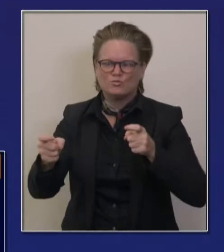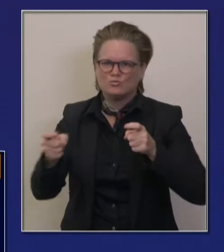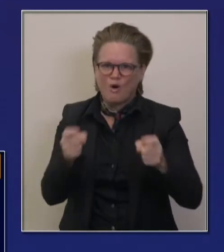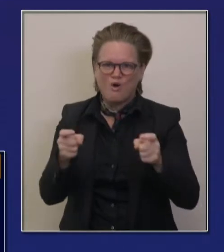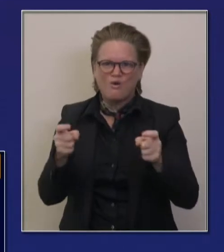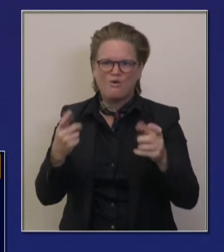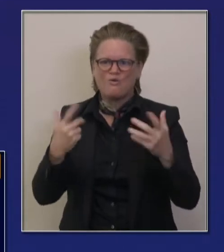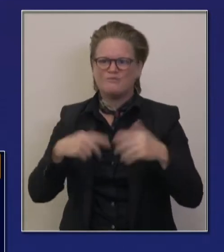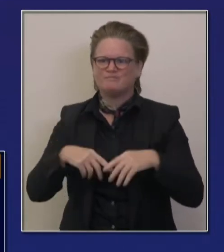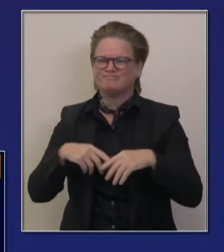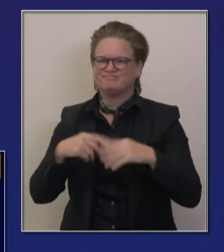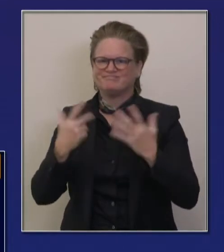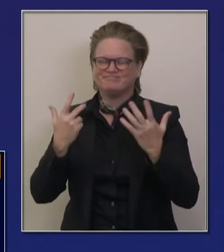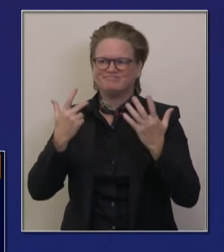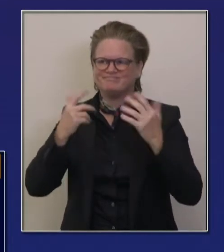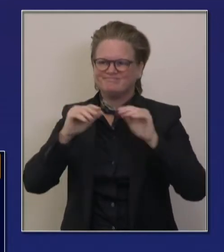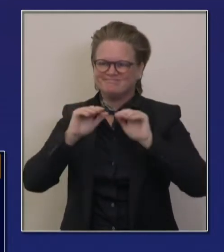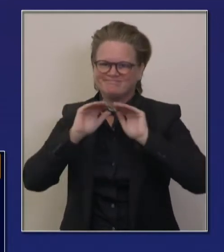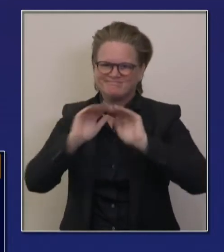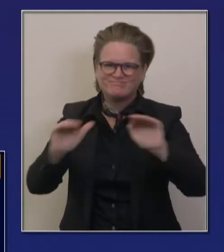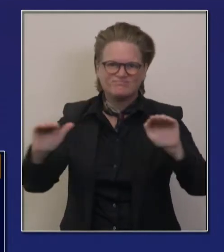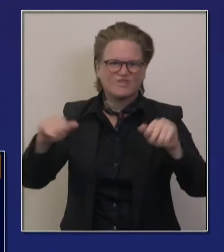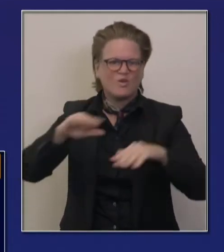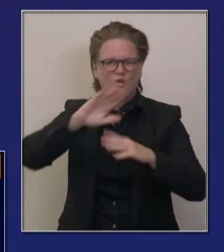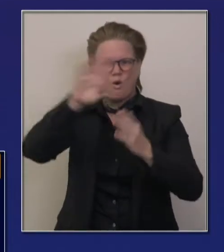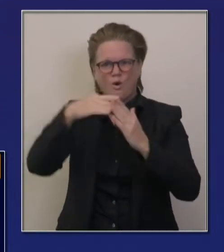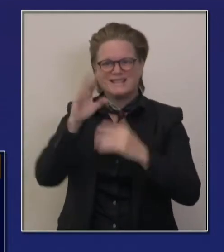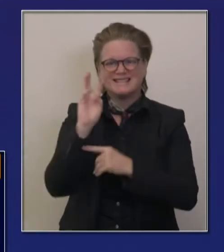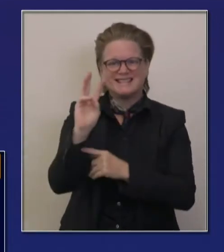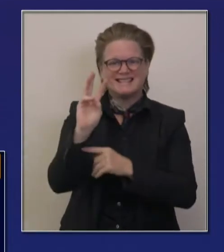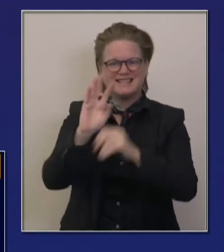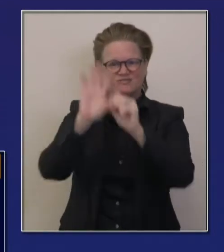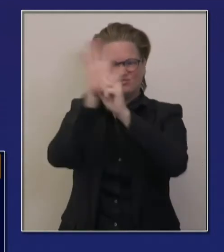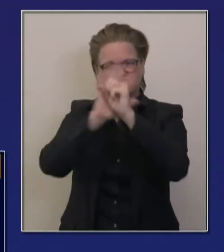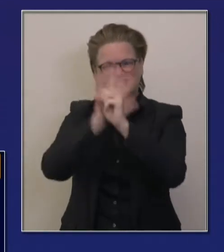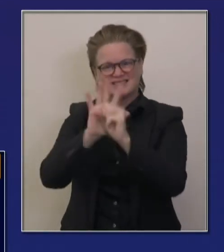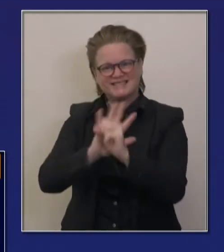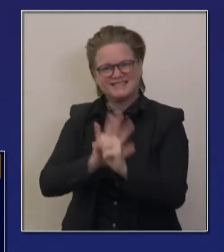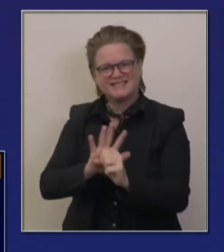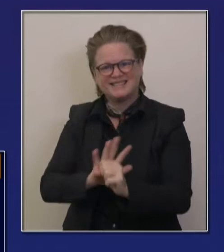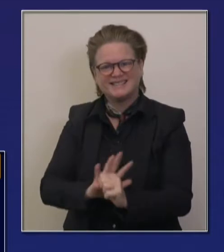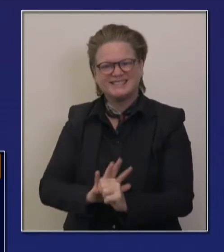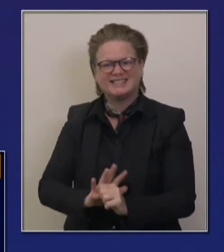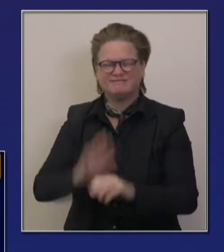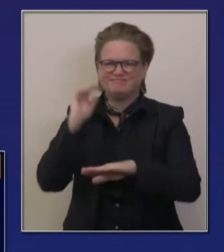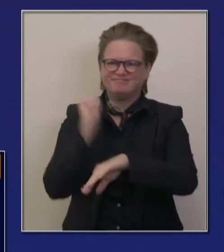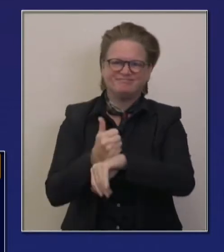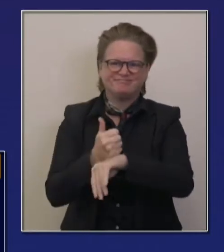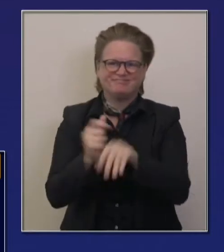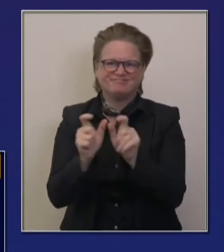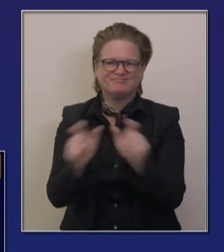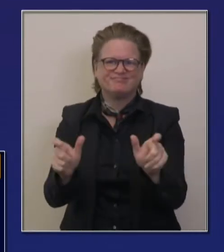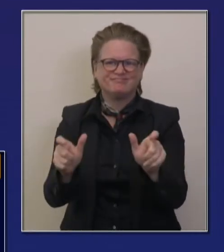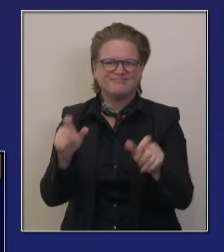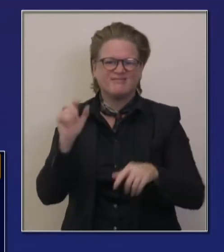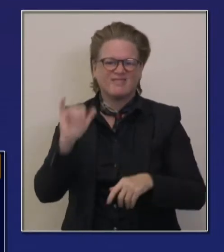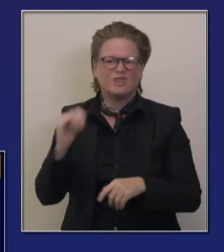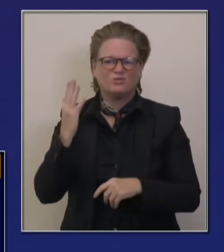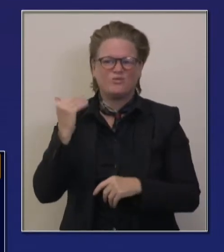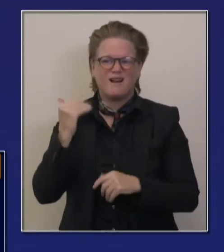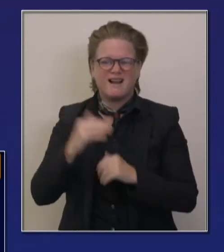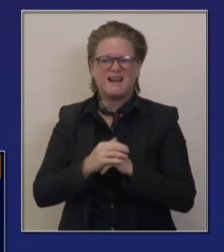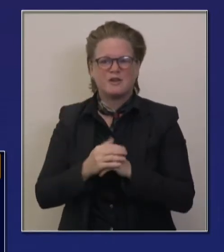in terms of movement and behavior in this state. But I want to put the hospital healthcare system in, and capacity